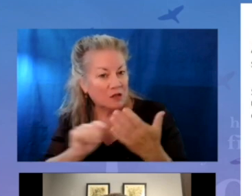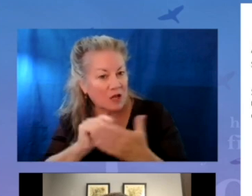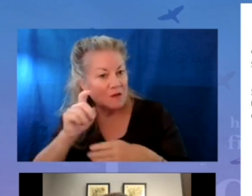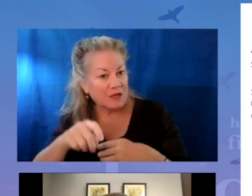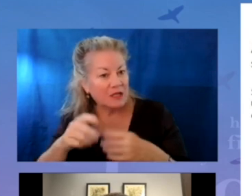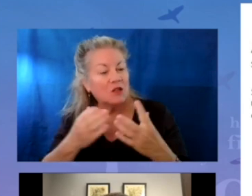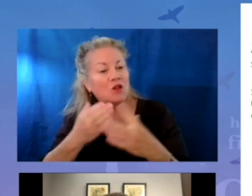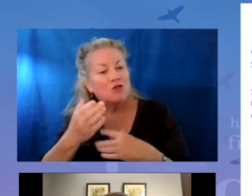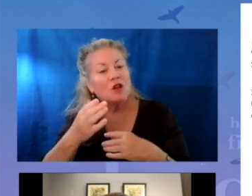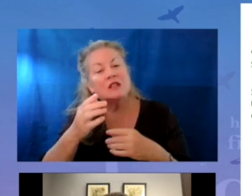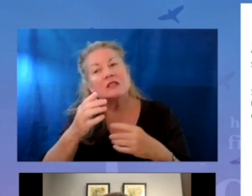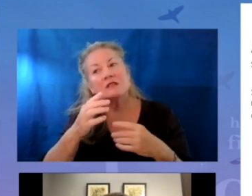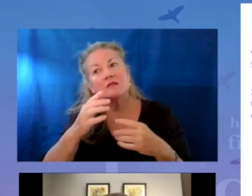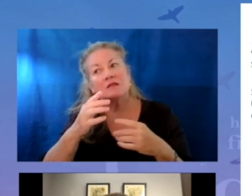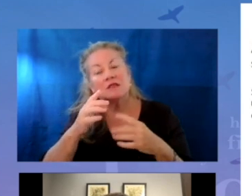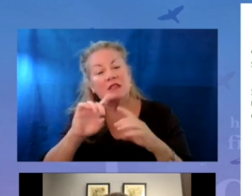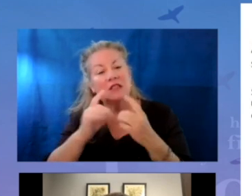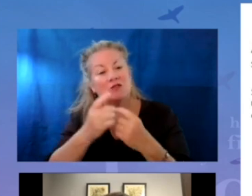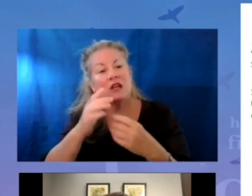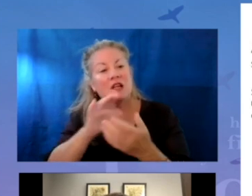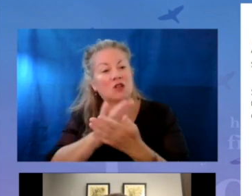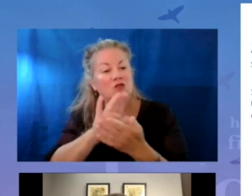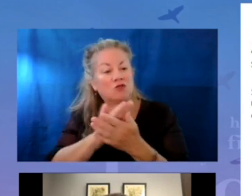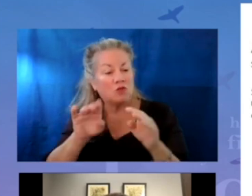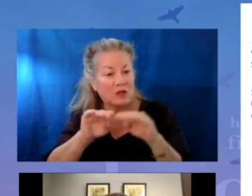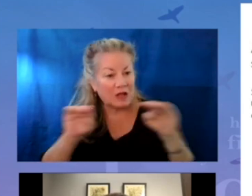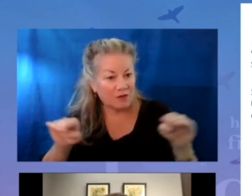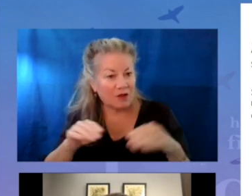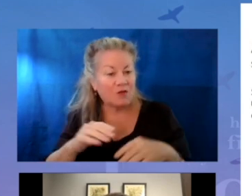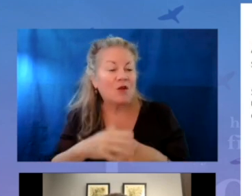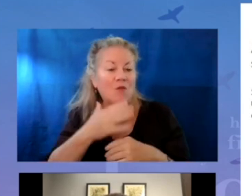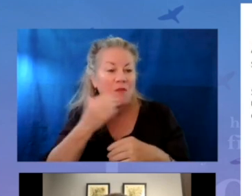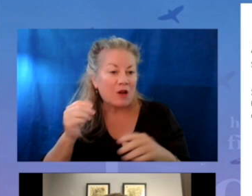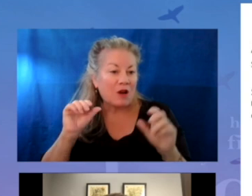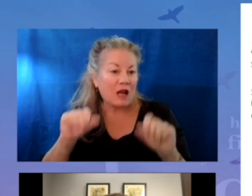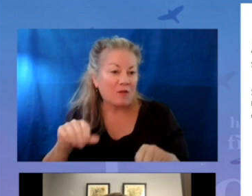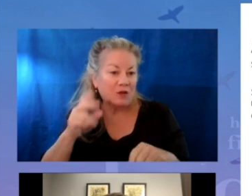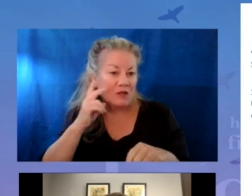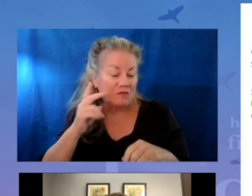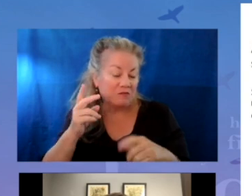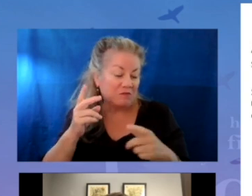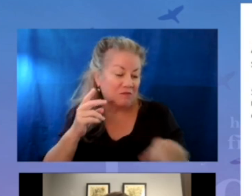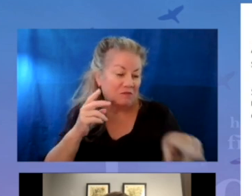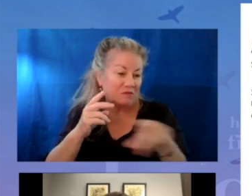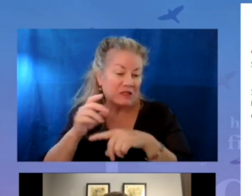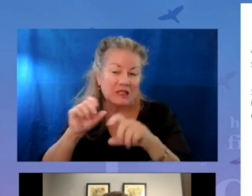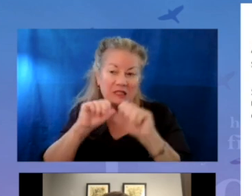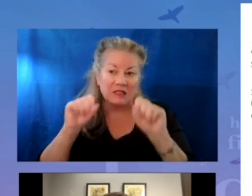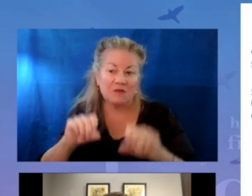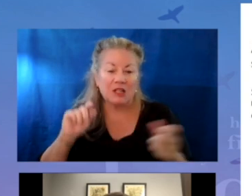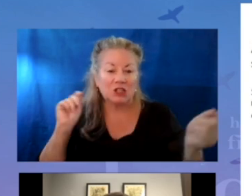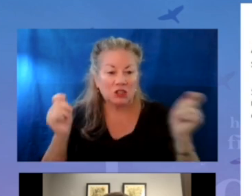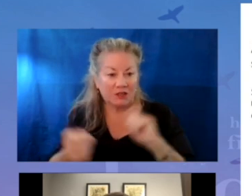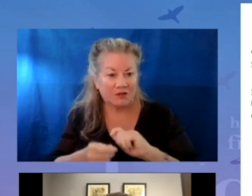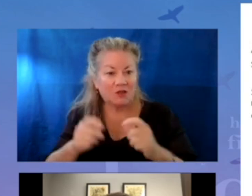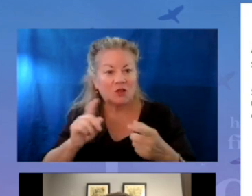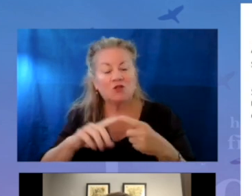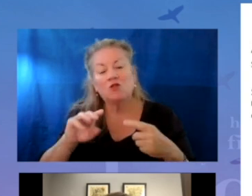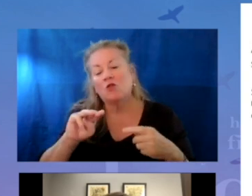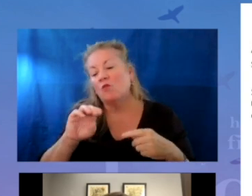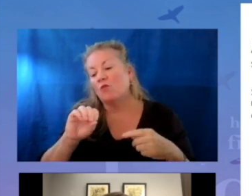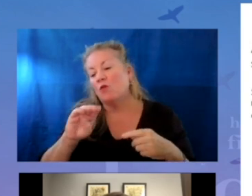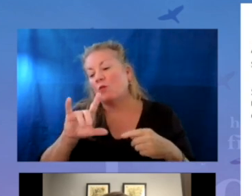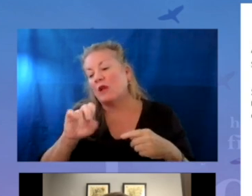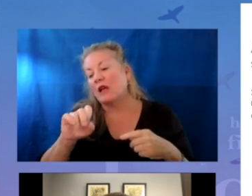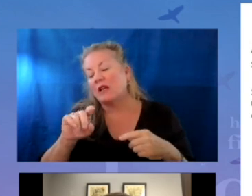needs across the district and at the school level. And we were better able to make the necessary system-wide shifts to